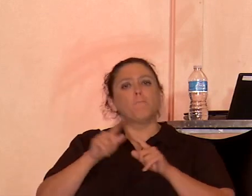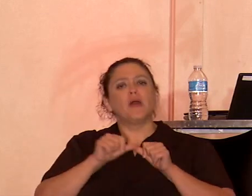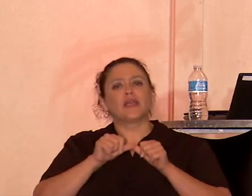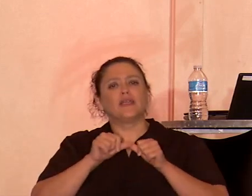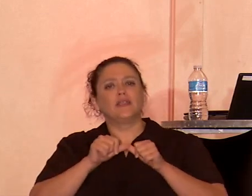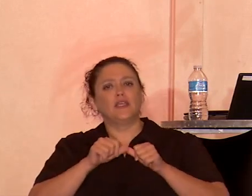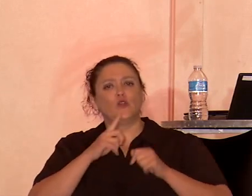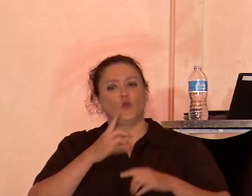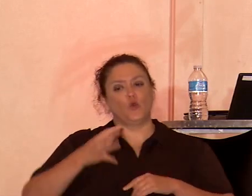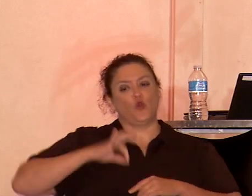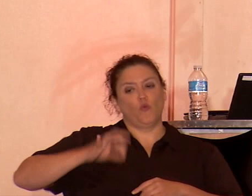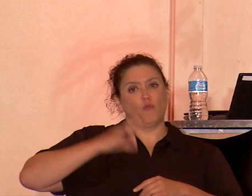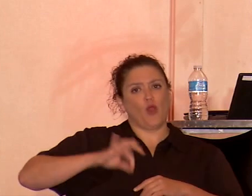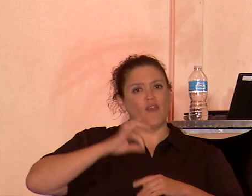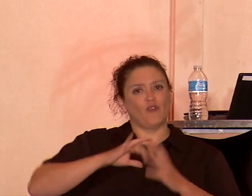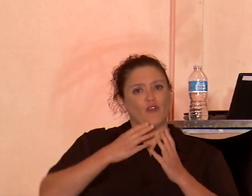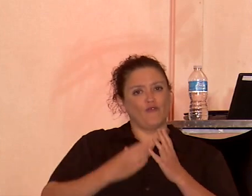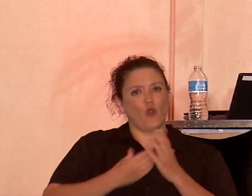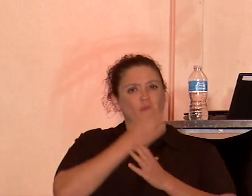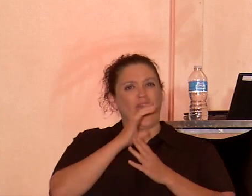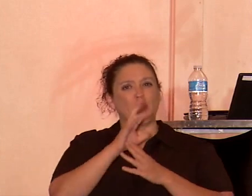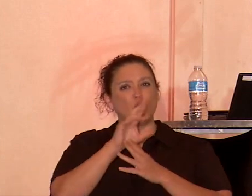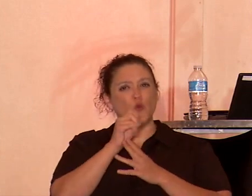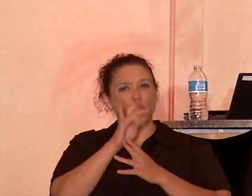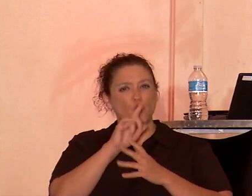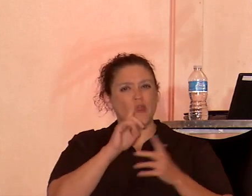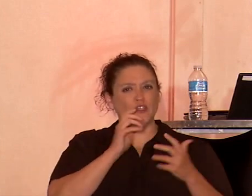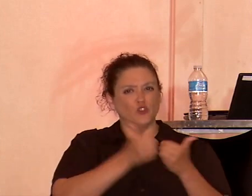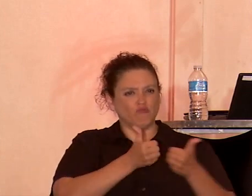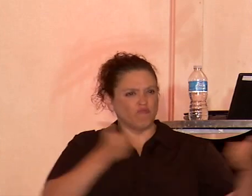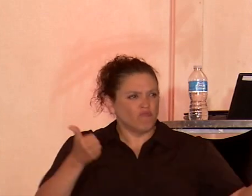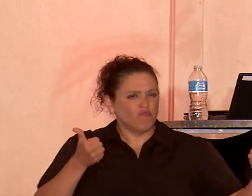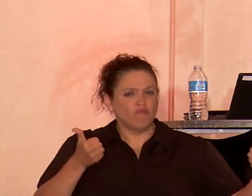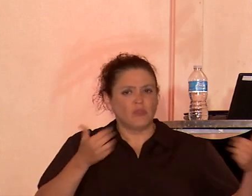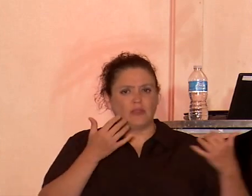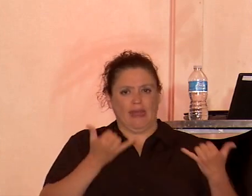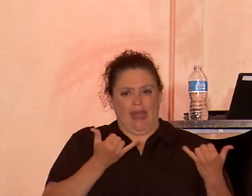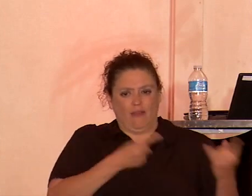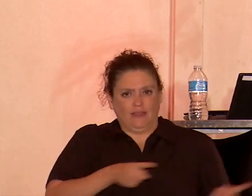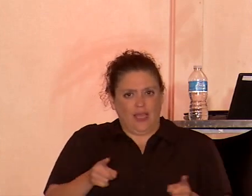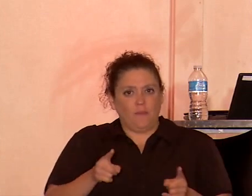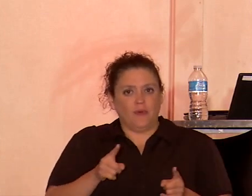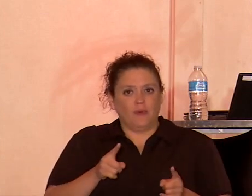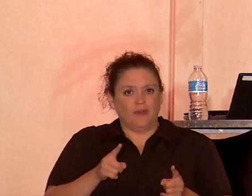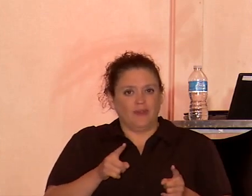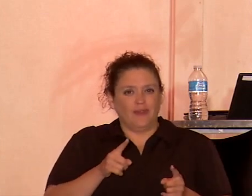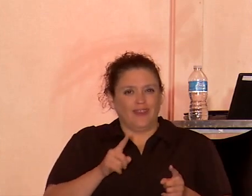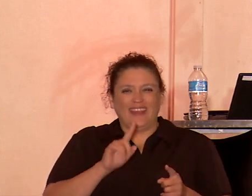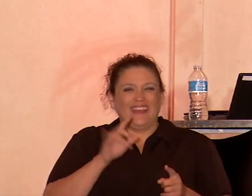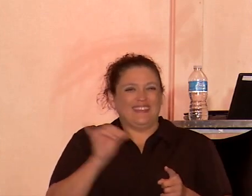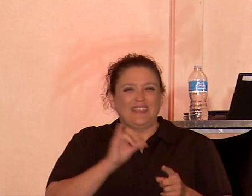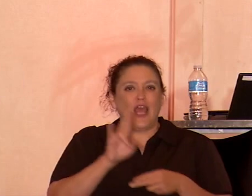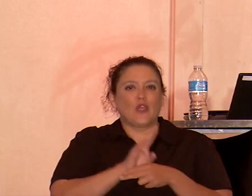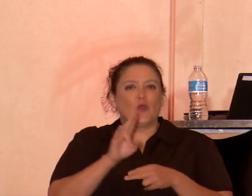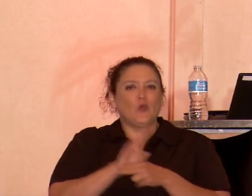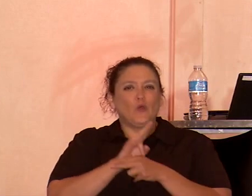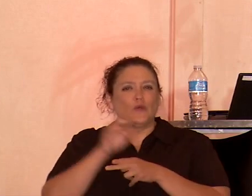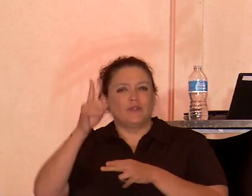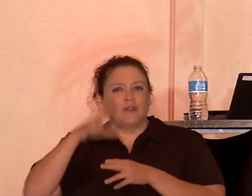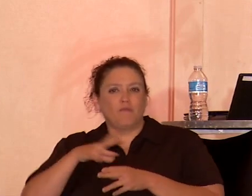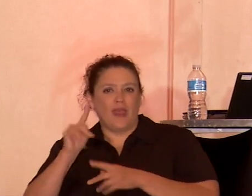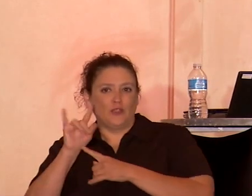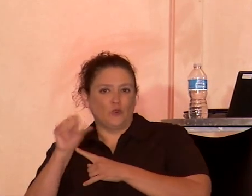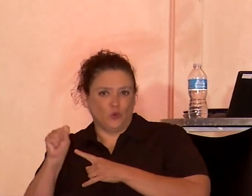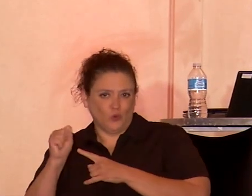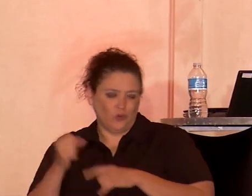racialized, apartheid, gilded age, is simply using the master's tools 2.0. So, thank